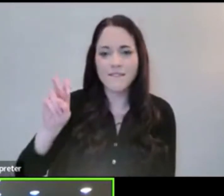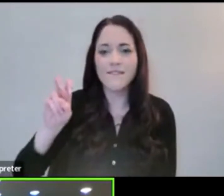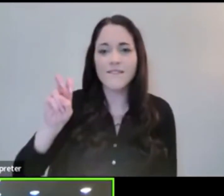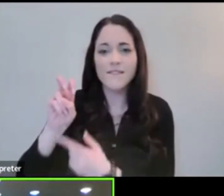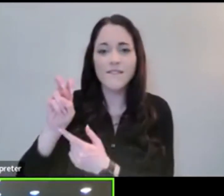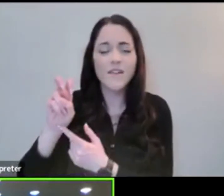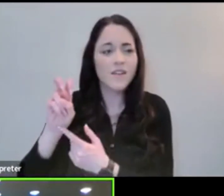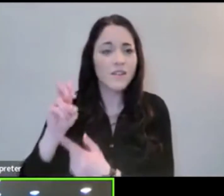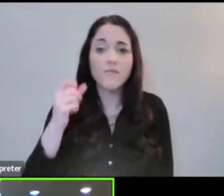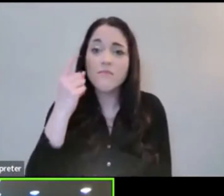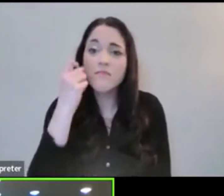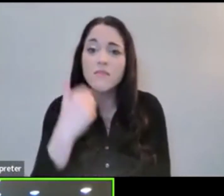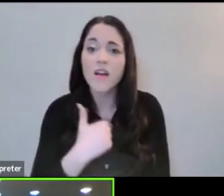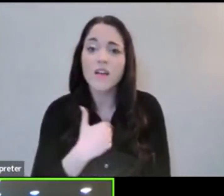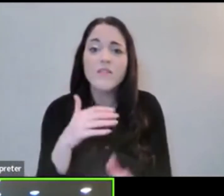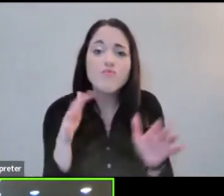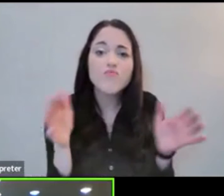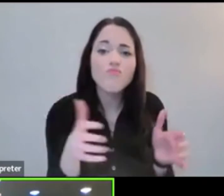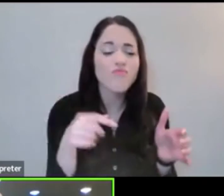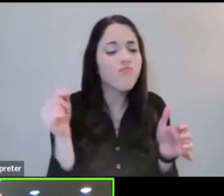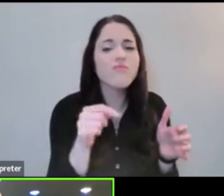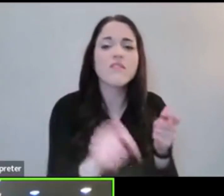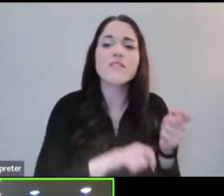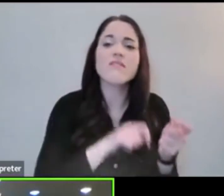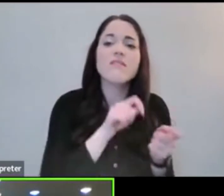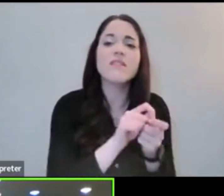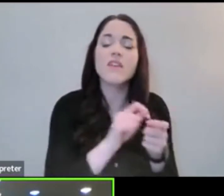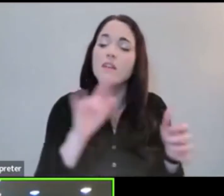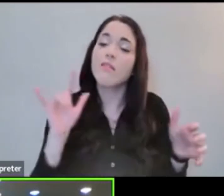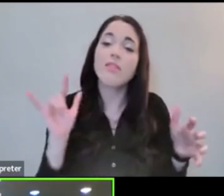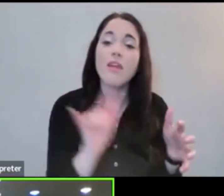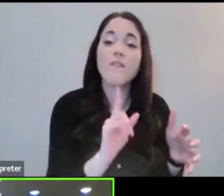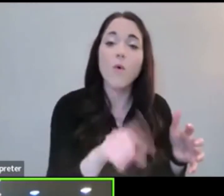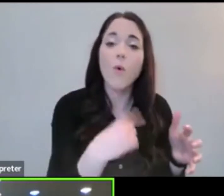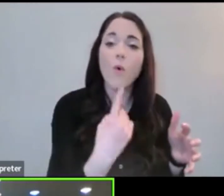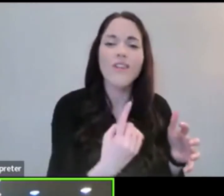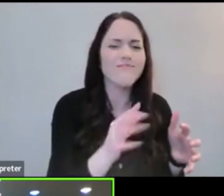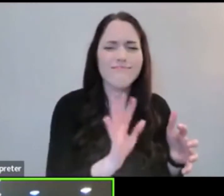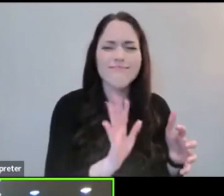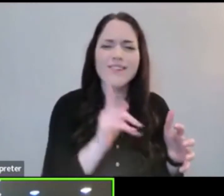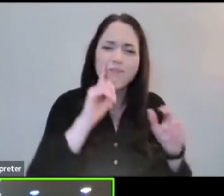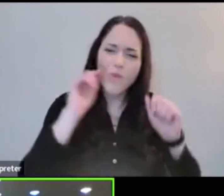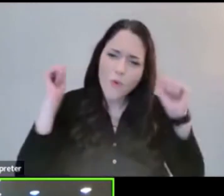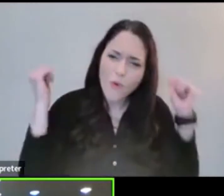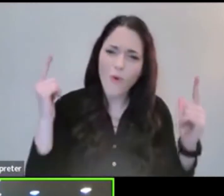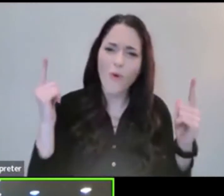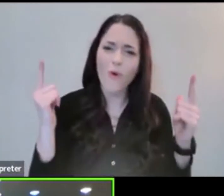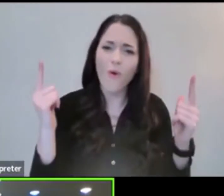No, not just for some, but for everyone.